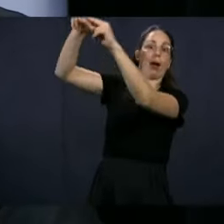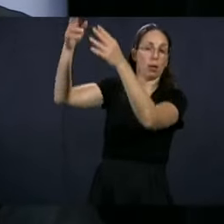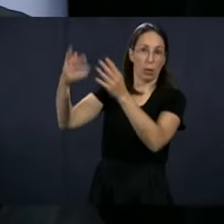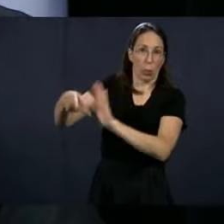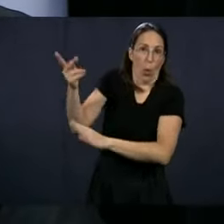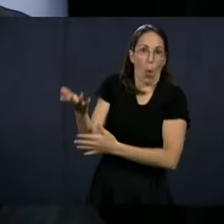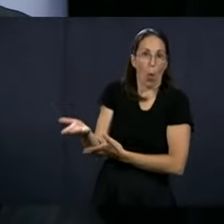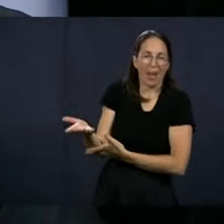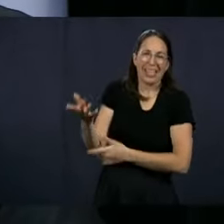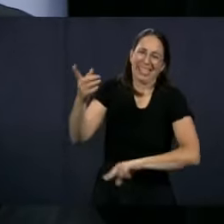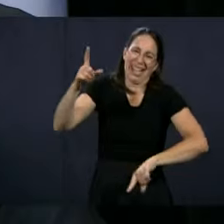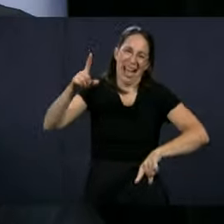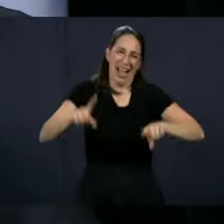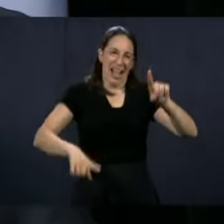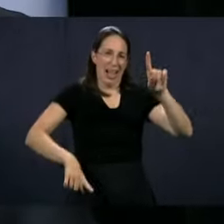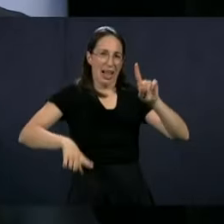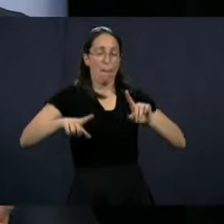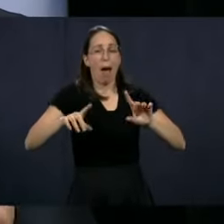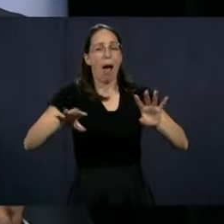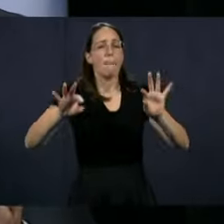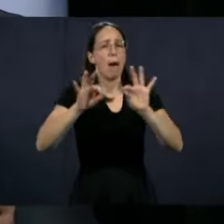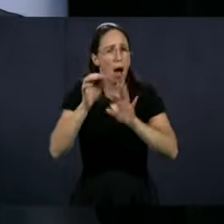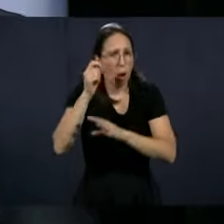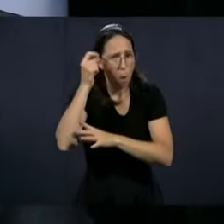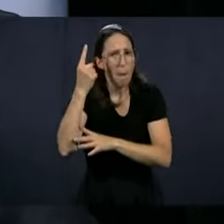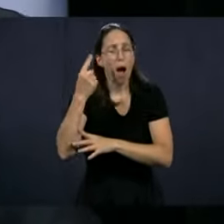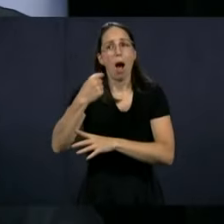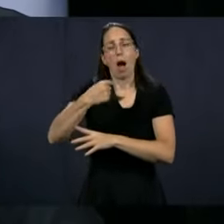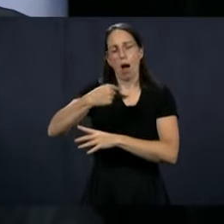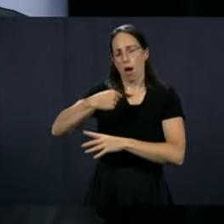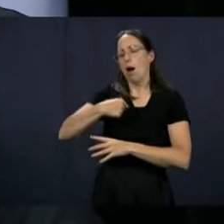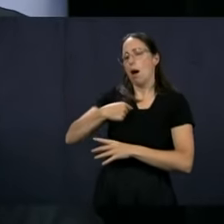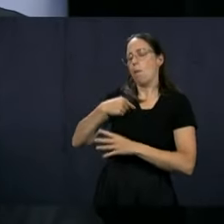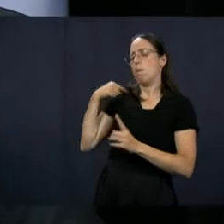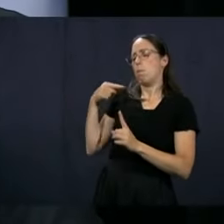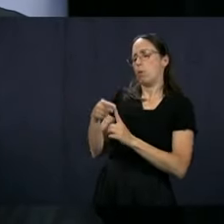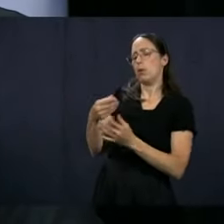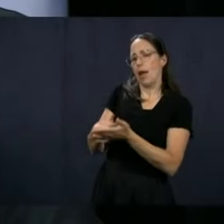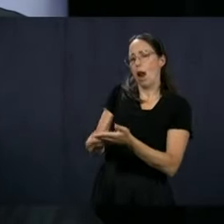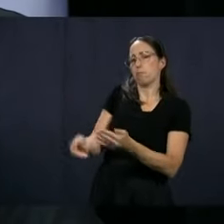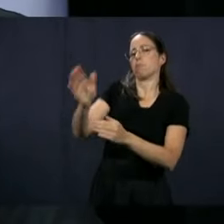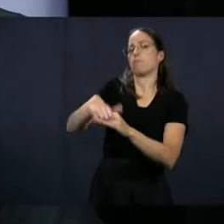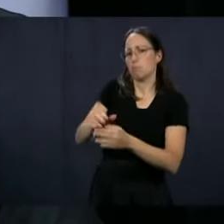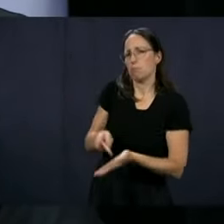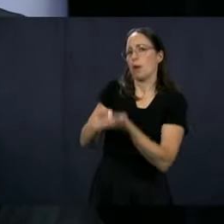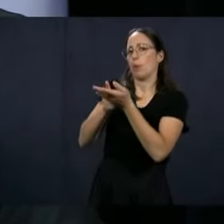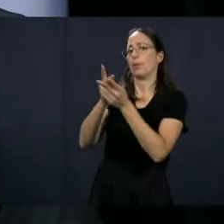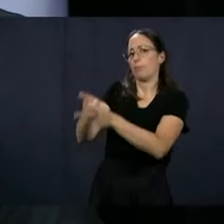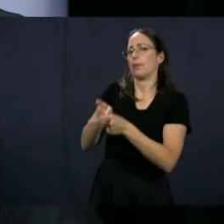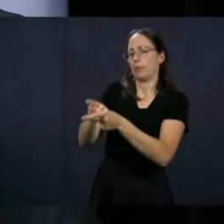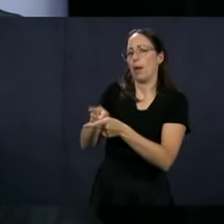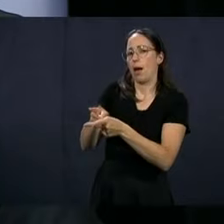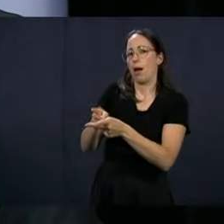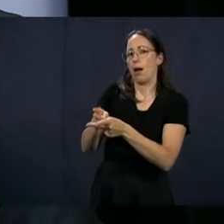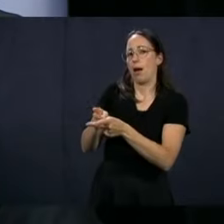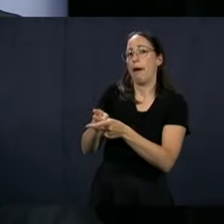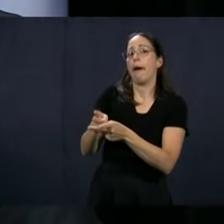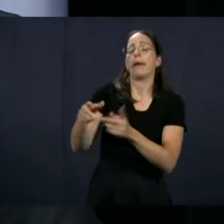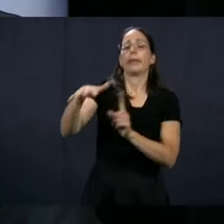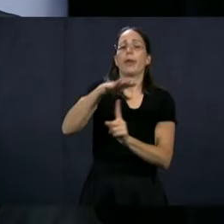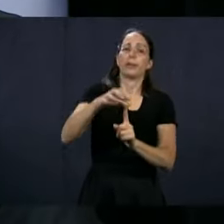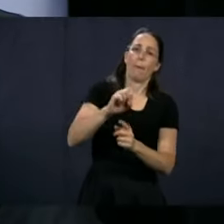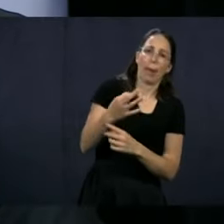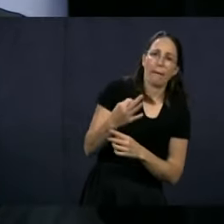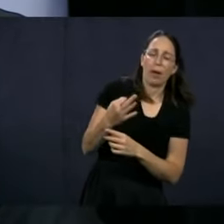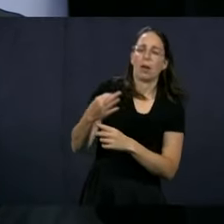prices that are charged. But it has to be understood that we are going to better pay orderlies in the public